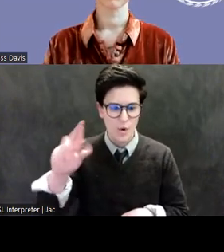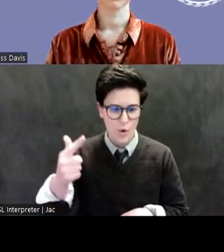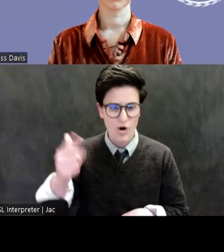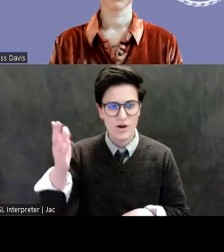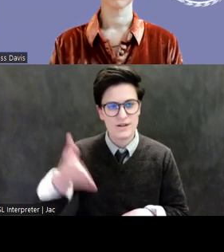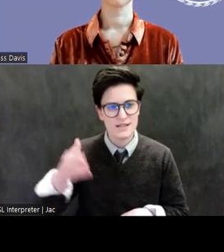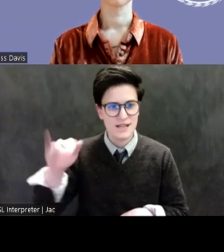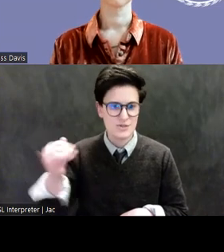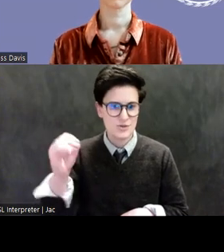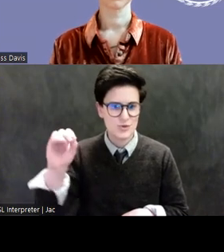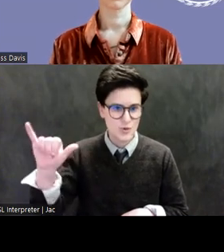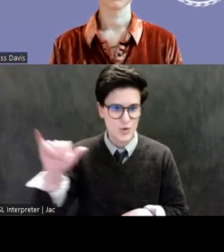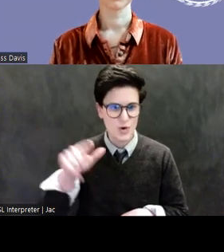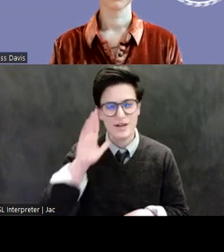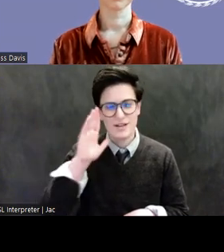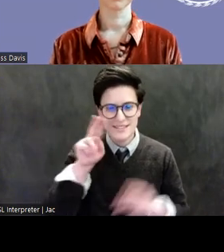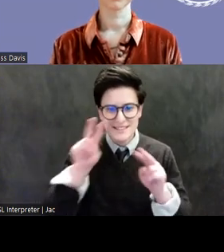about all our upcoming programs.